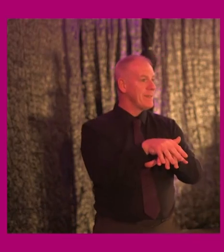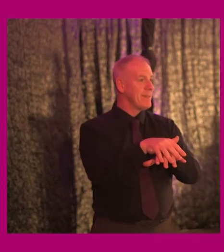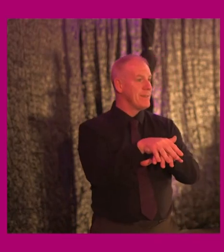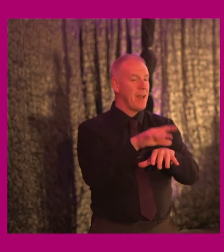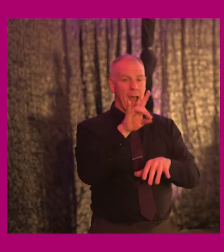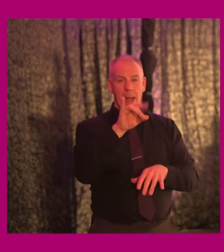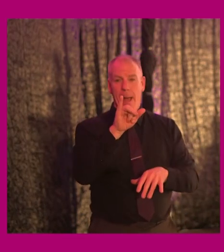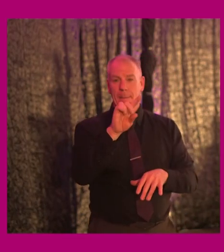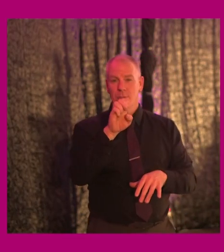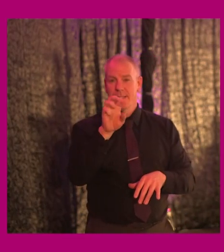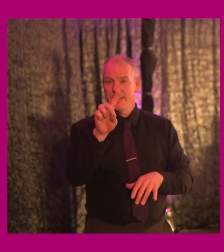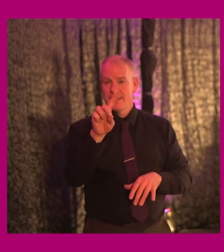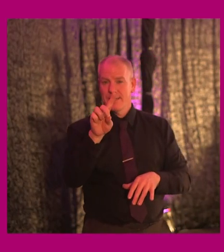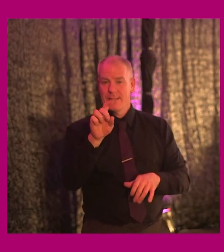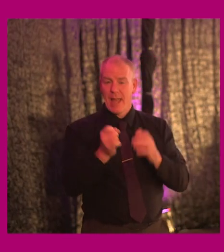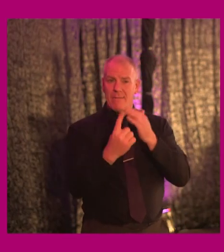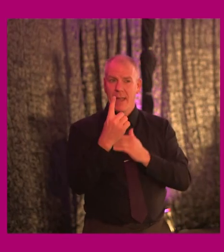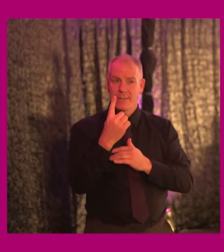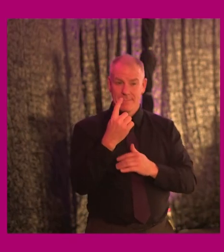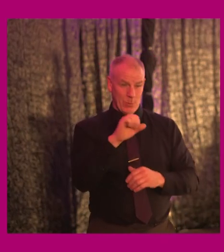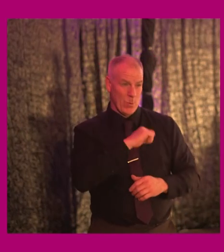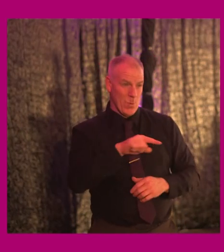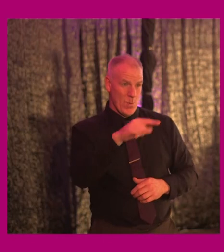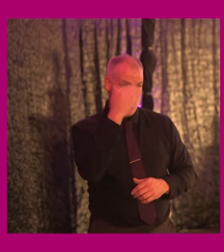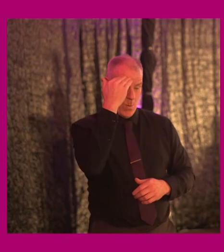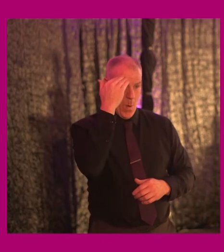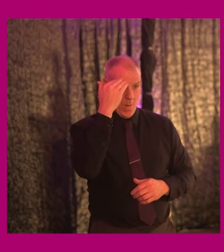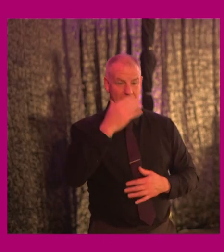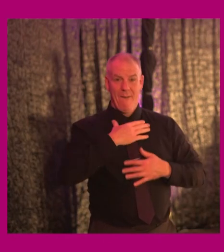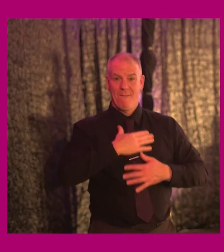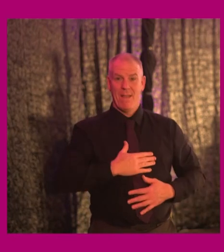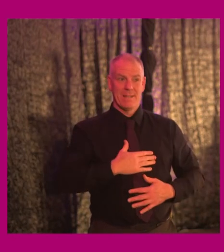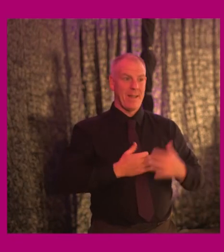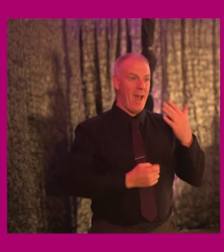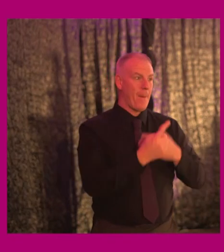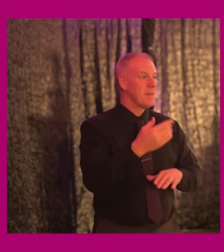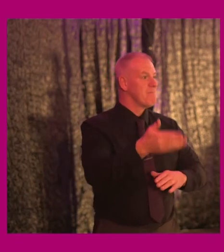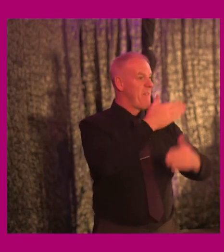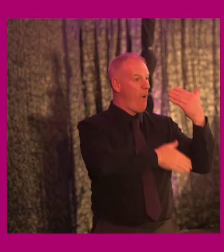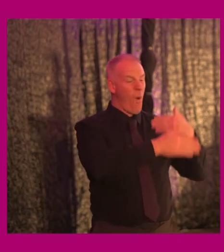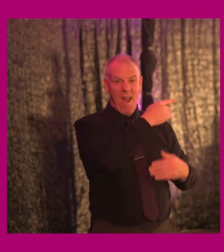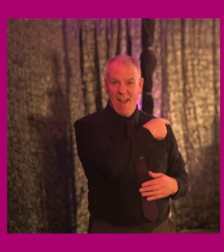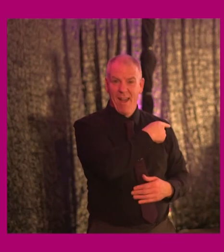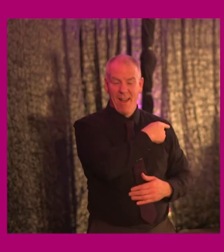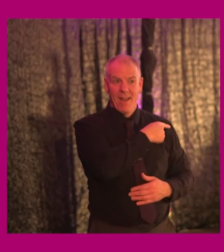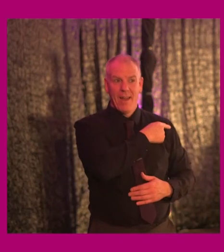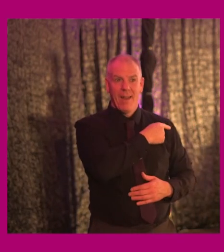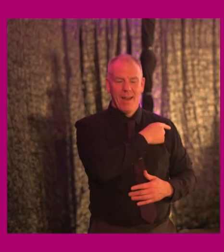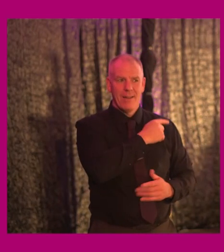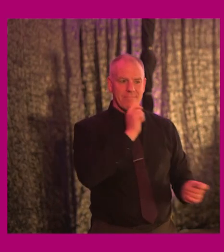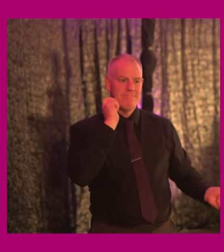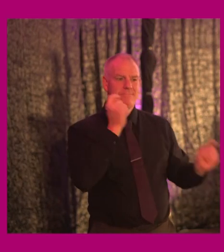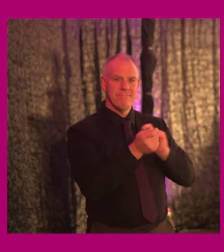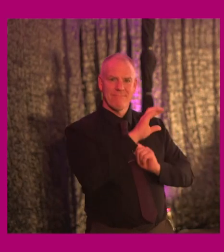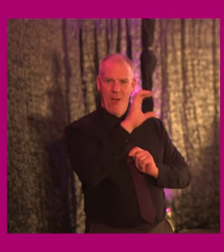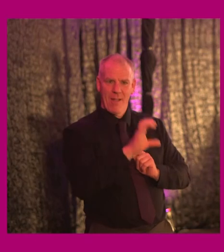Um, I think, uh, people will have been familiar with the, uh, in-person only option from a few years back. And I think we pivoted quite well